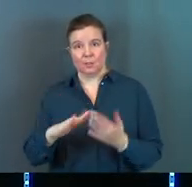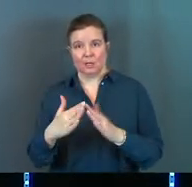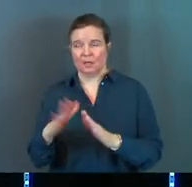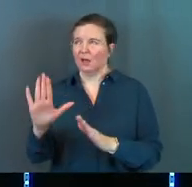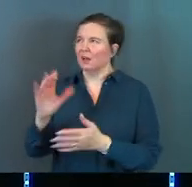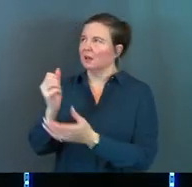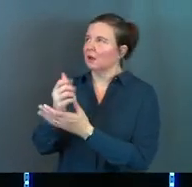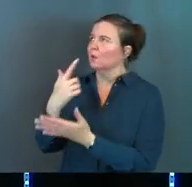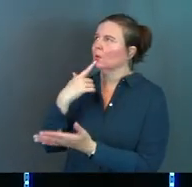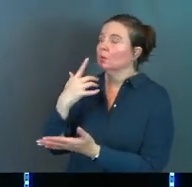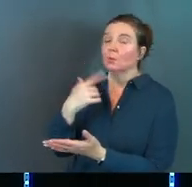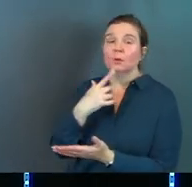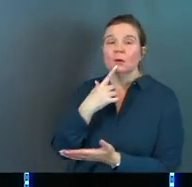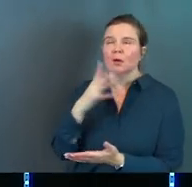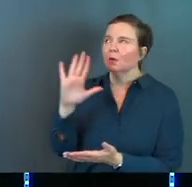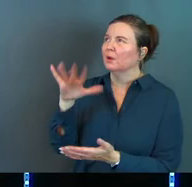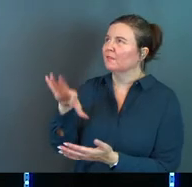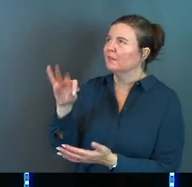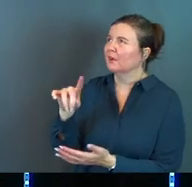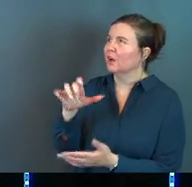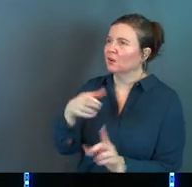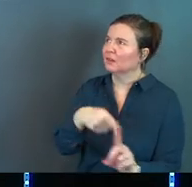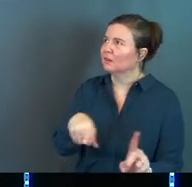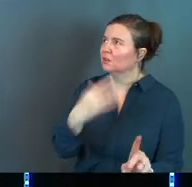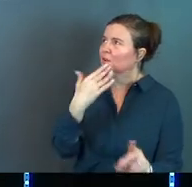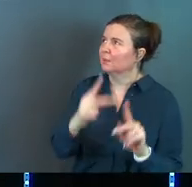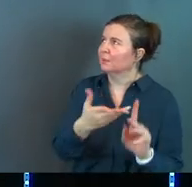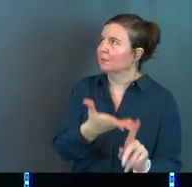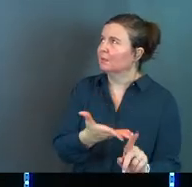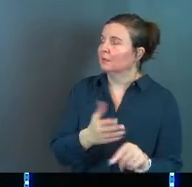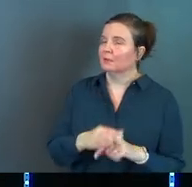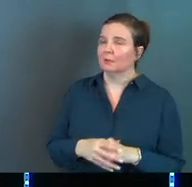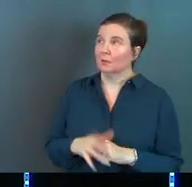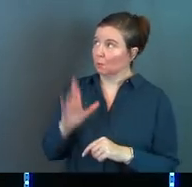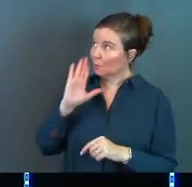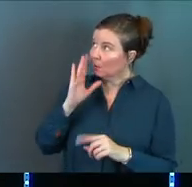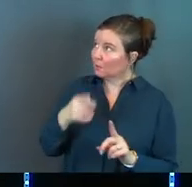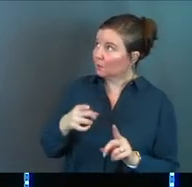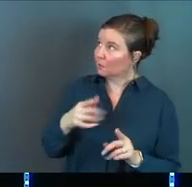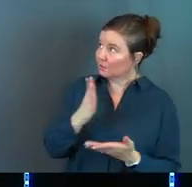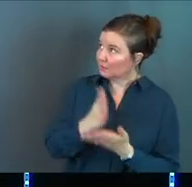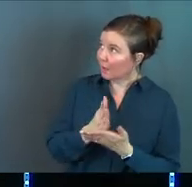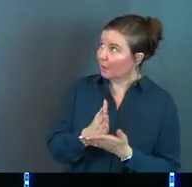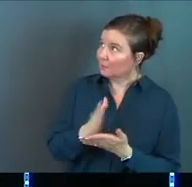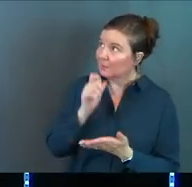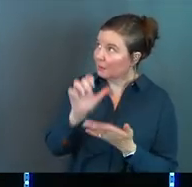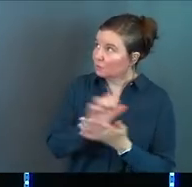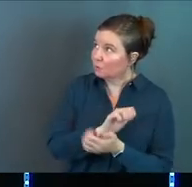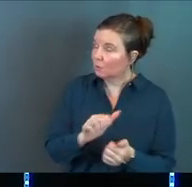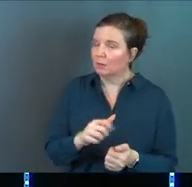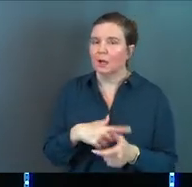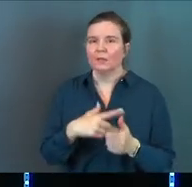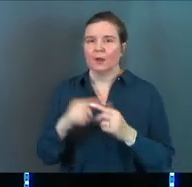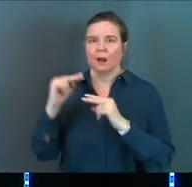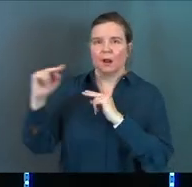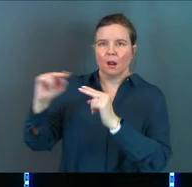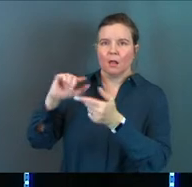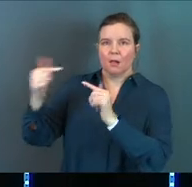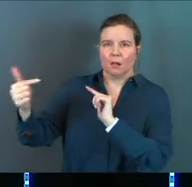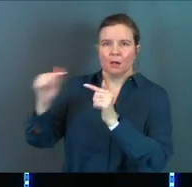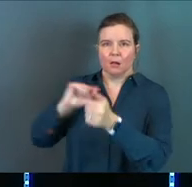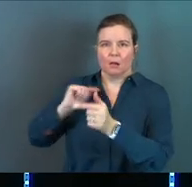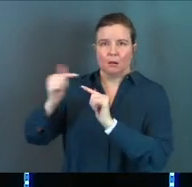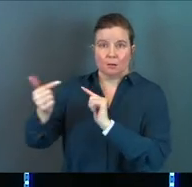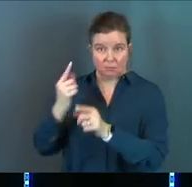Abraham said what to God? What if I find a hundred good people? Will you stop then? And then they start negotiating